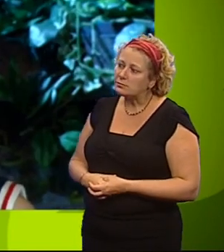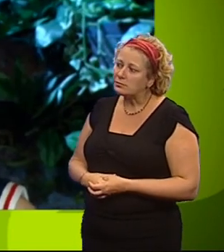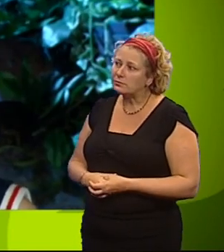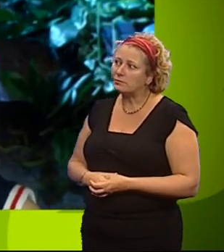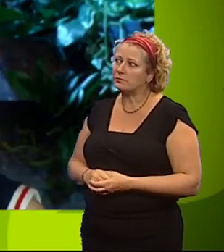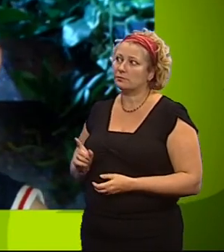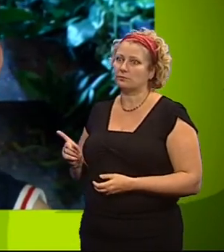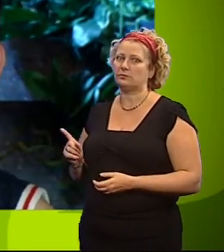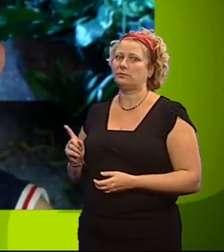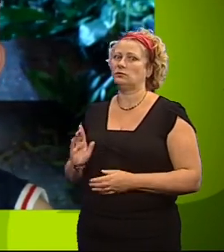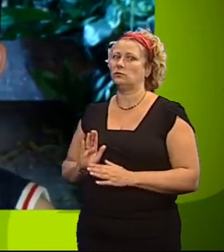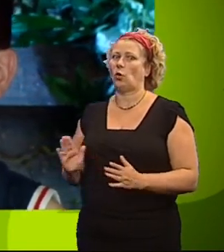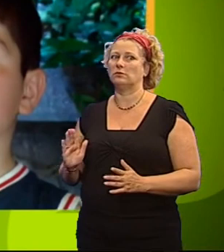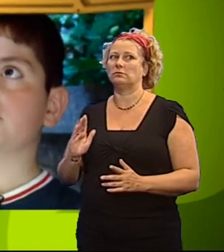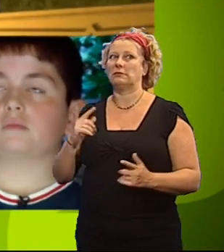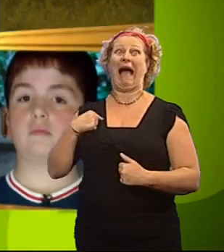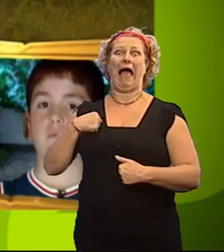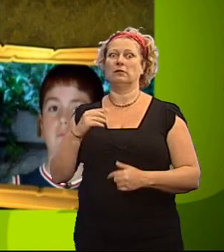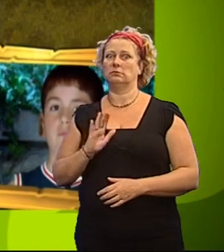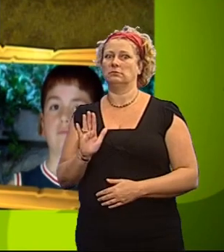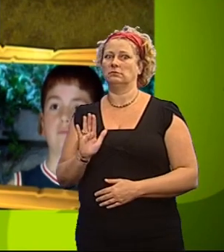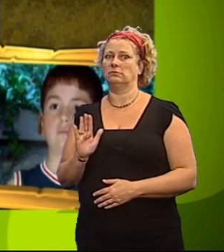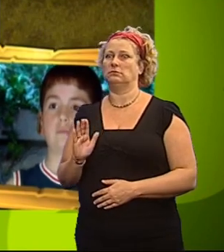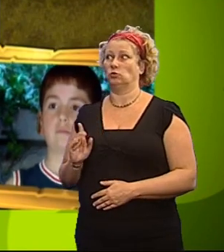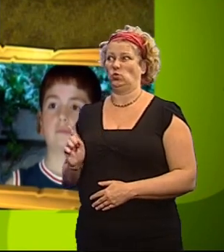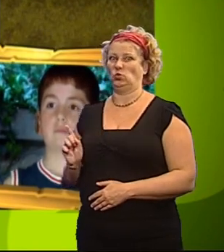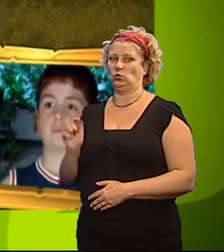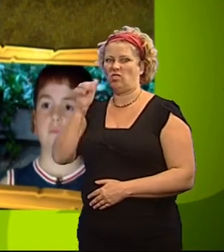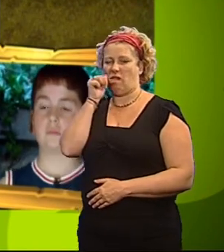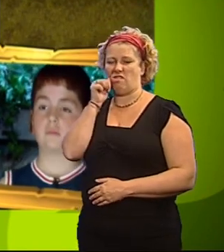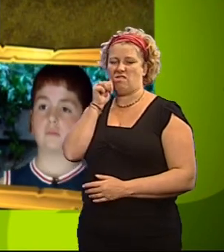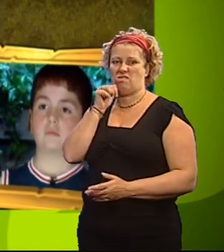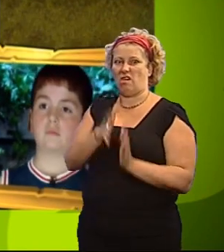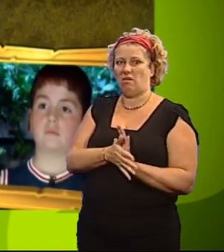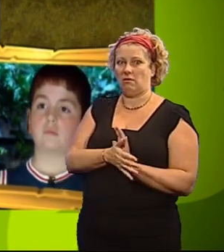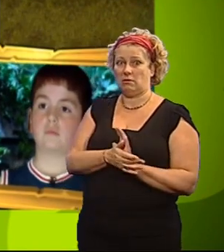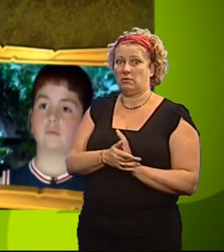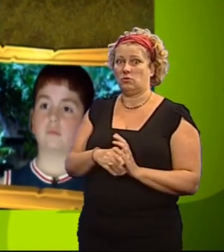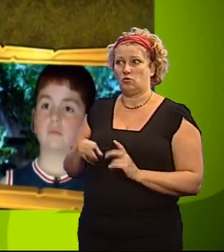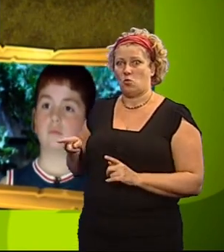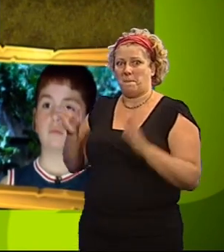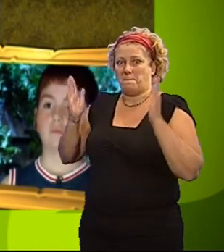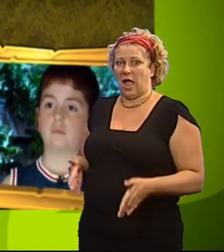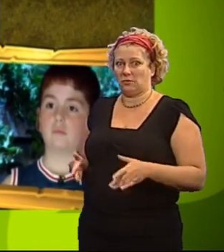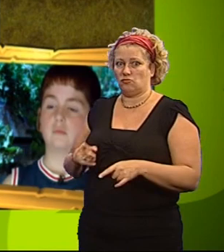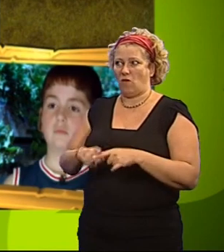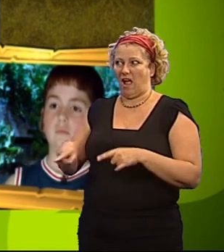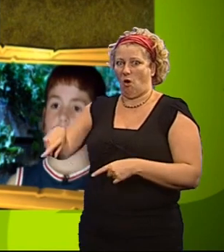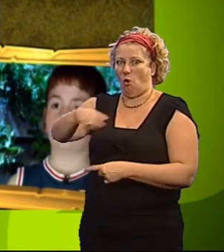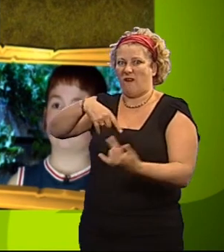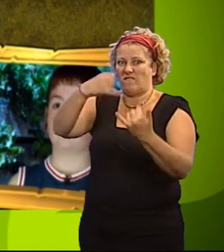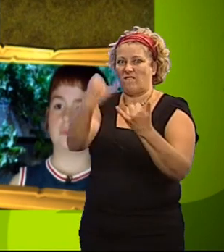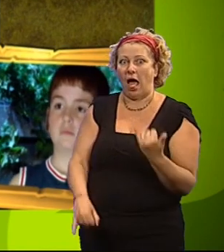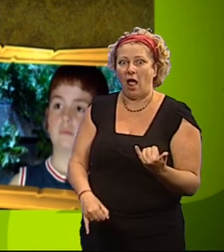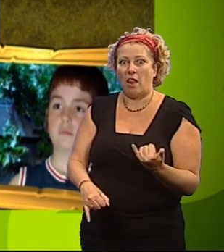Oace, do not react. You are the saboteur. It is your job to ensure your team fail this